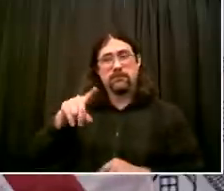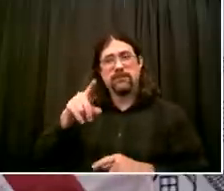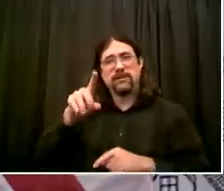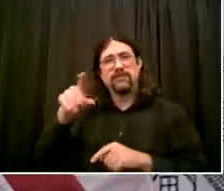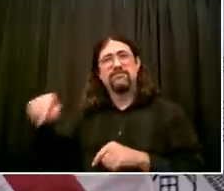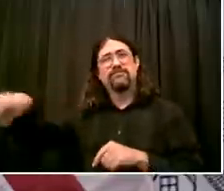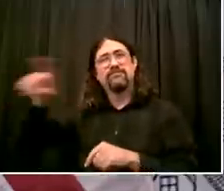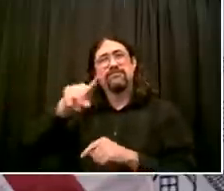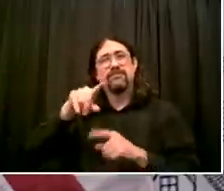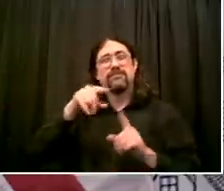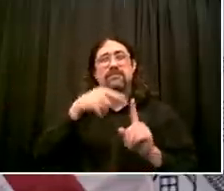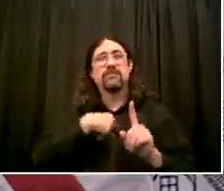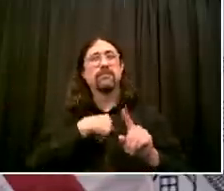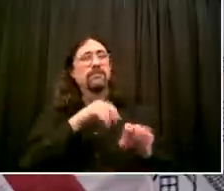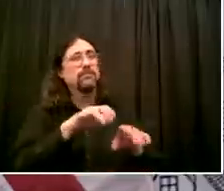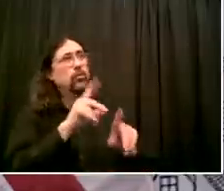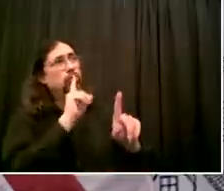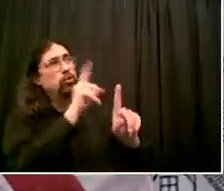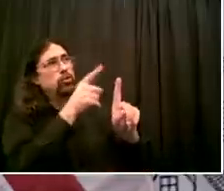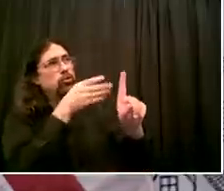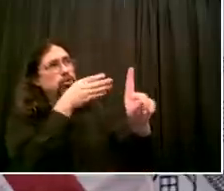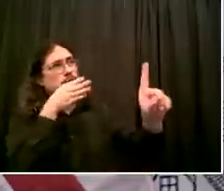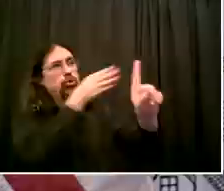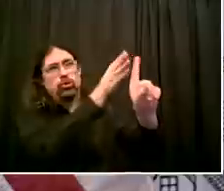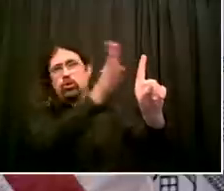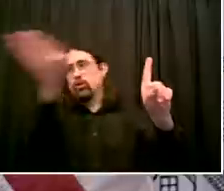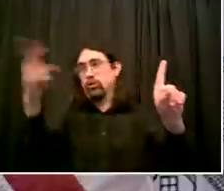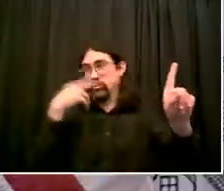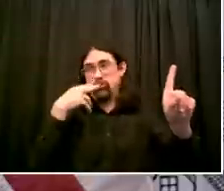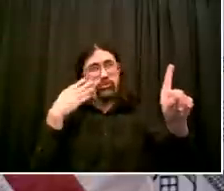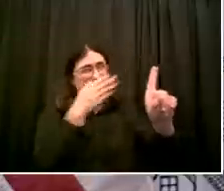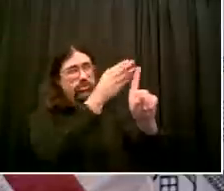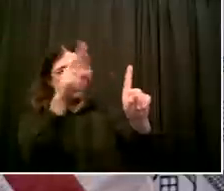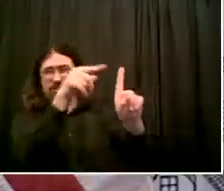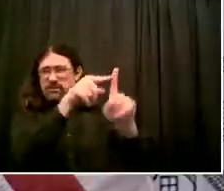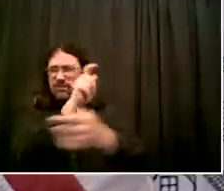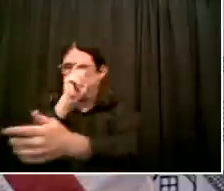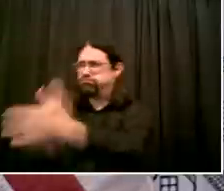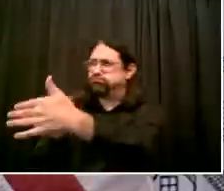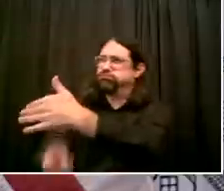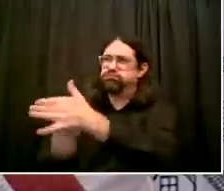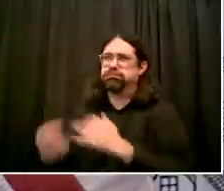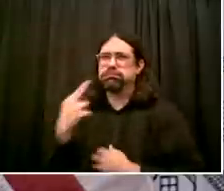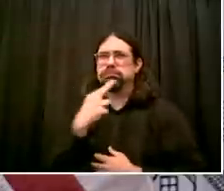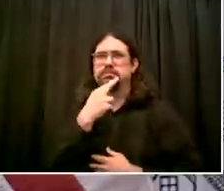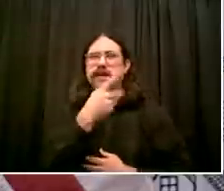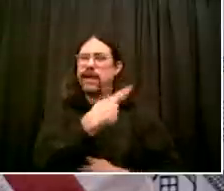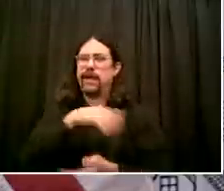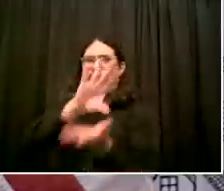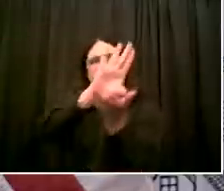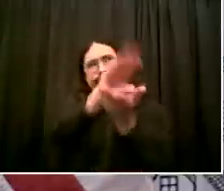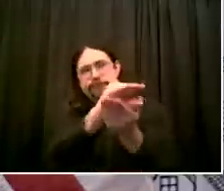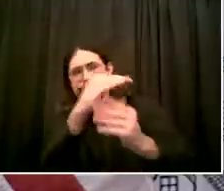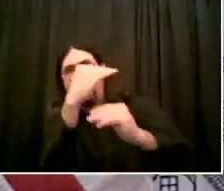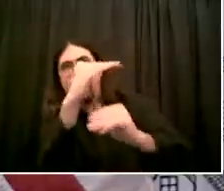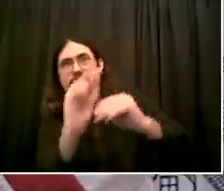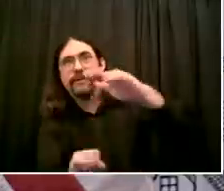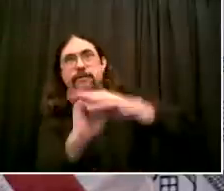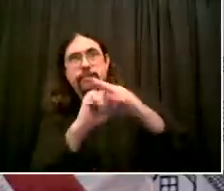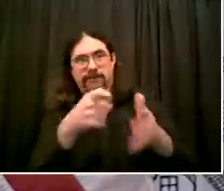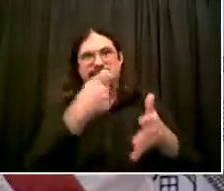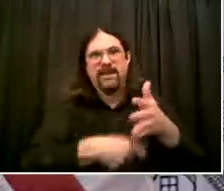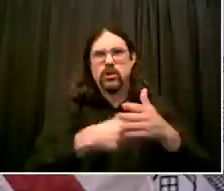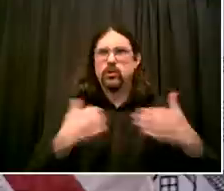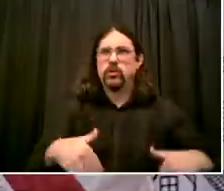Our next speaker founded the New York City Hospitality Alliance in 2012. And it is now an extraordinary organization representing small